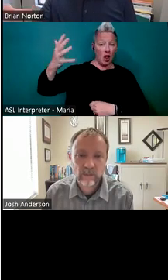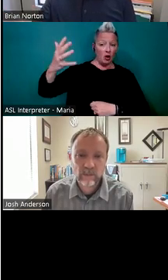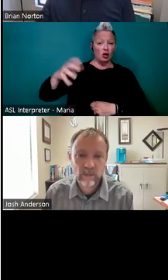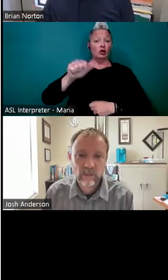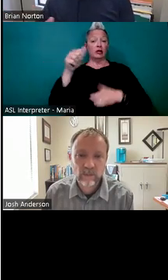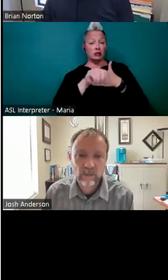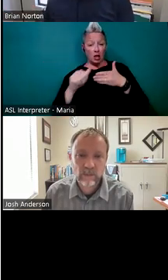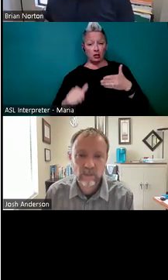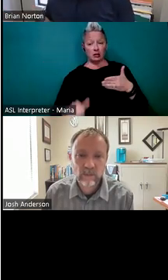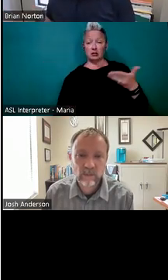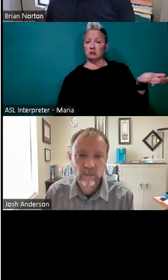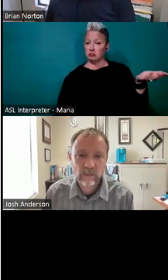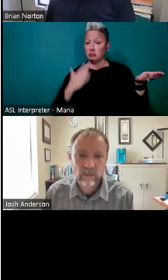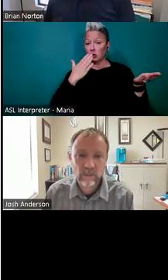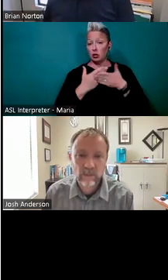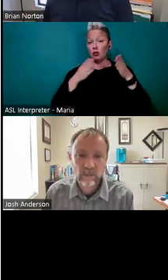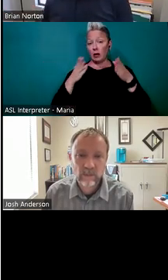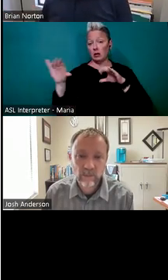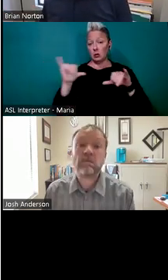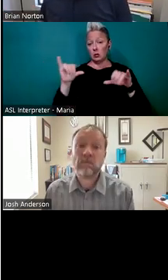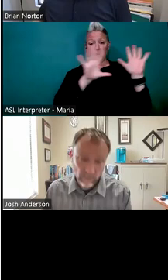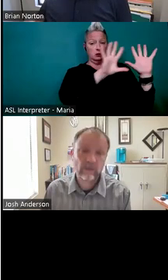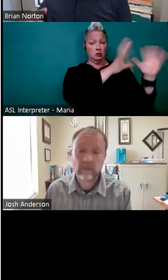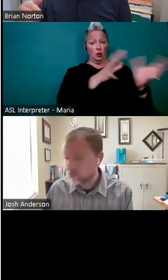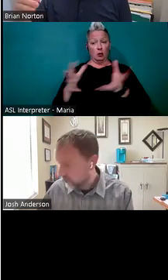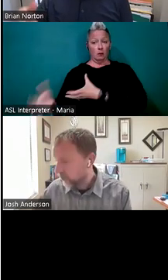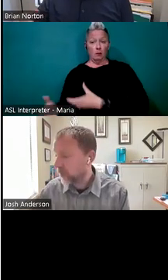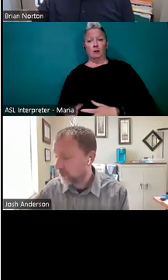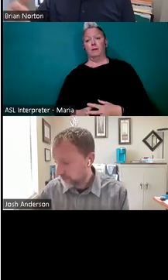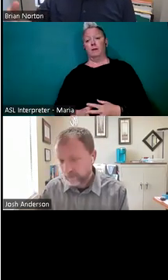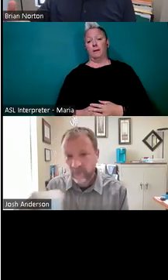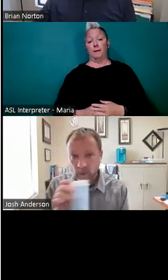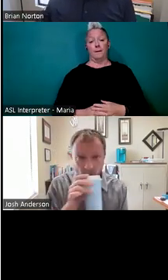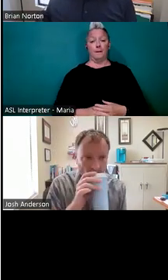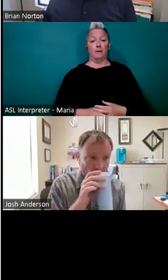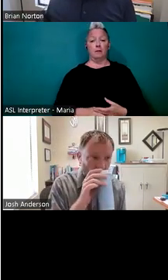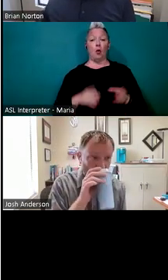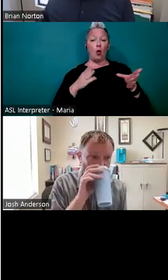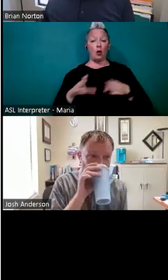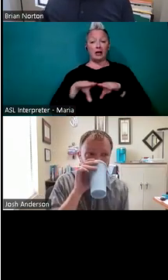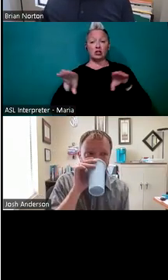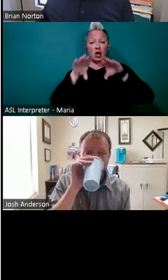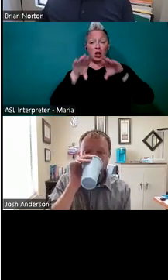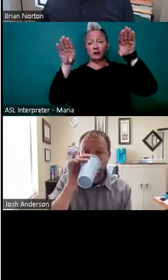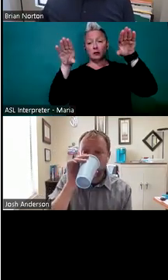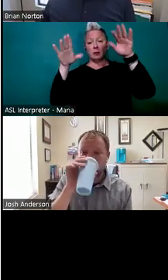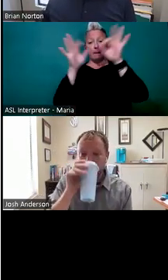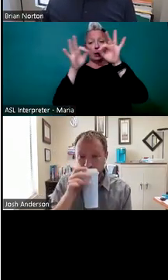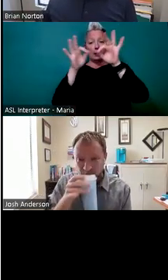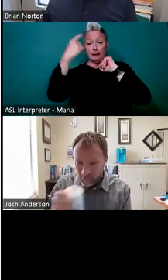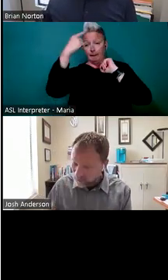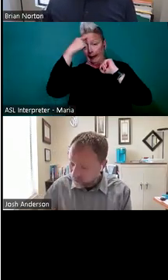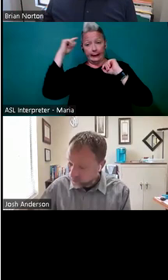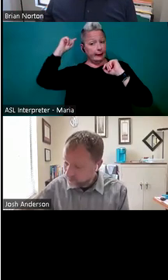$10 items. And I think that's a great way to do that as well. You know, organize shelves in the store or products in the store with pricing in mind.